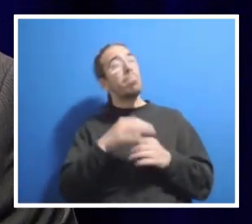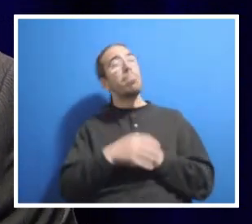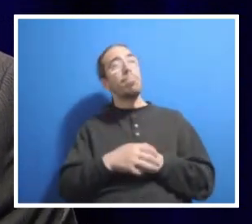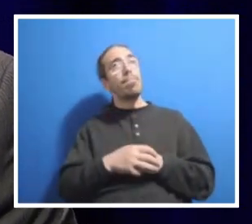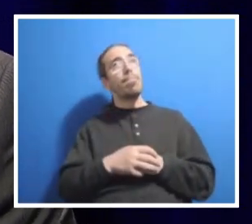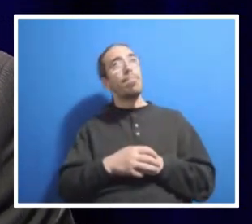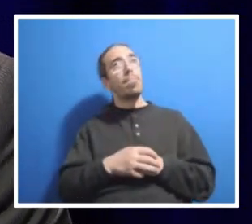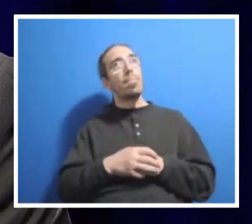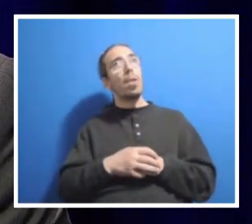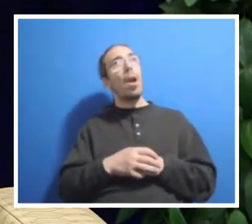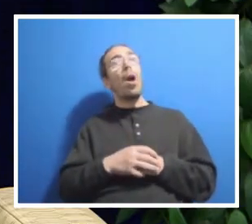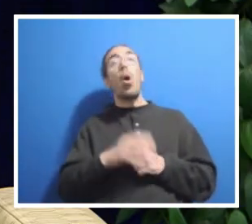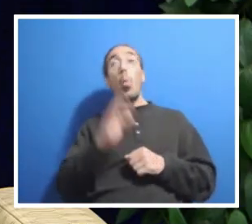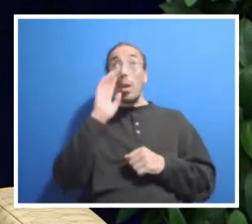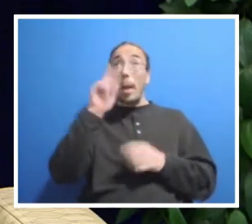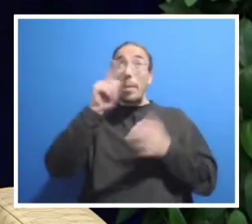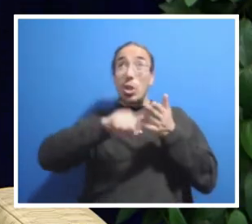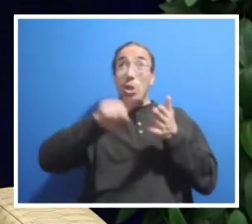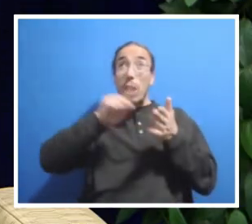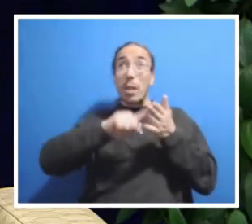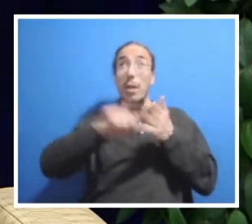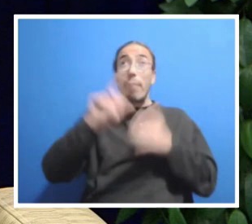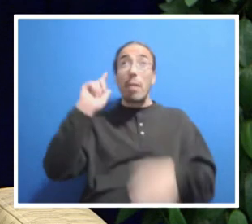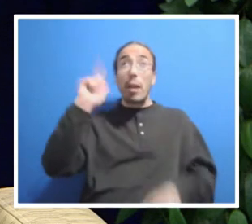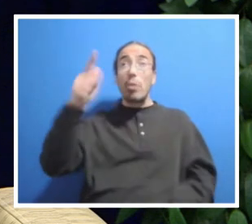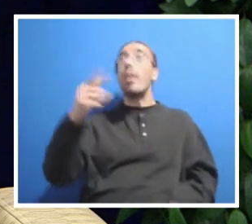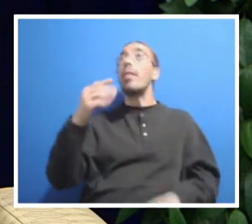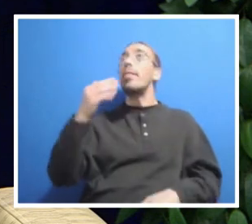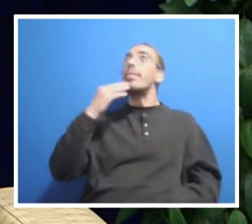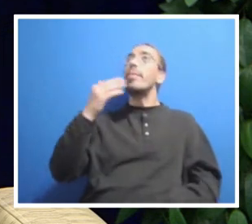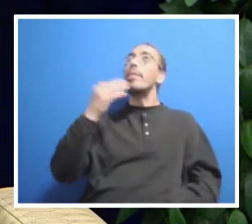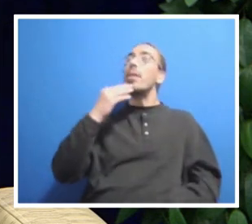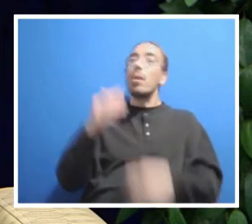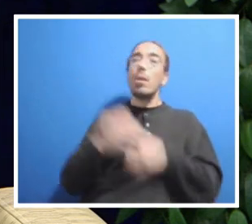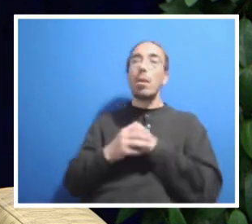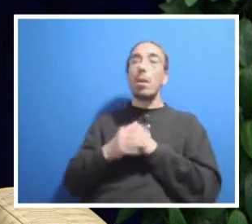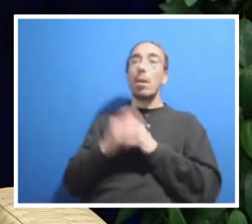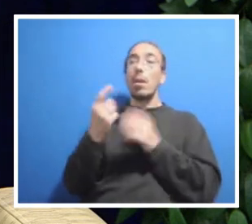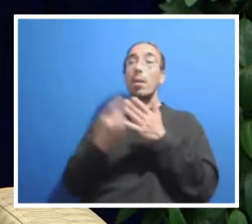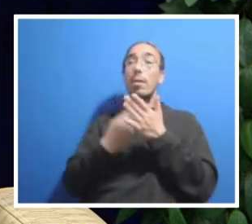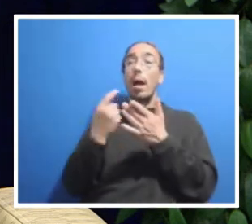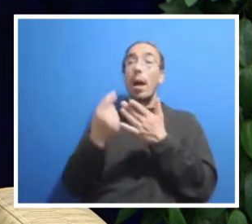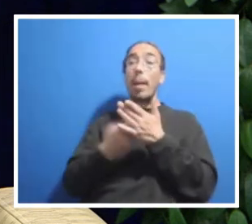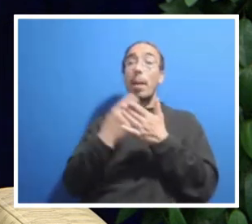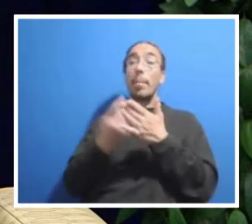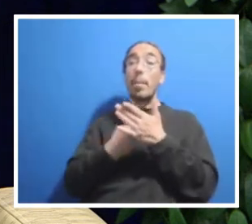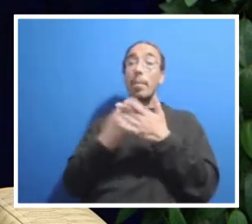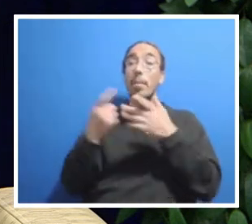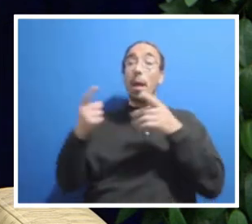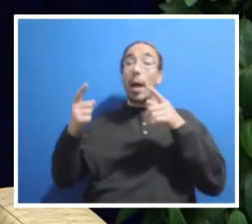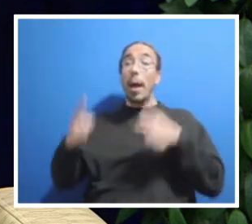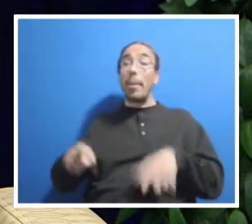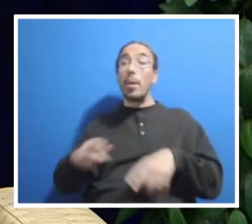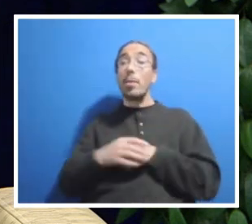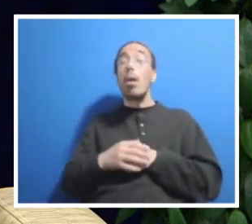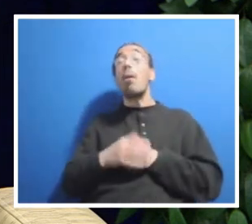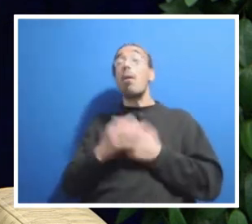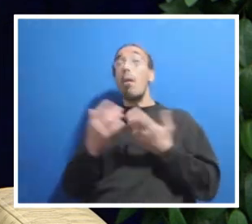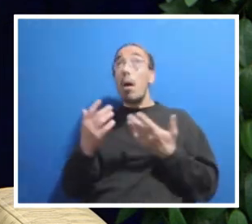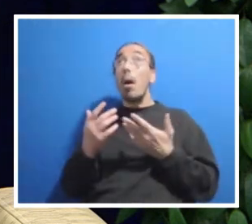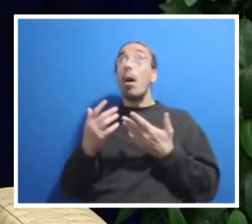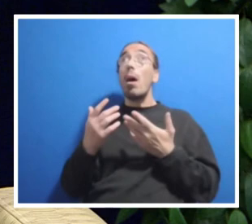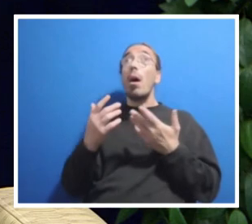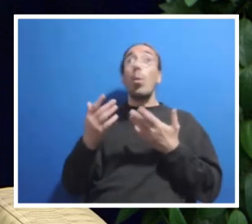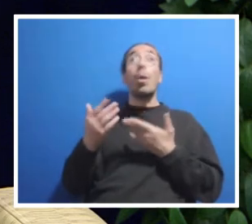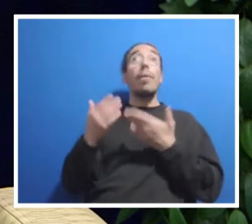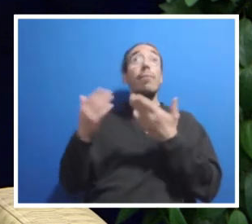looked at in the future. Yeah, yeah, thank you for that question. So, sometimes that does happen. And when it does, we advise units that they